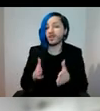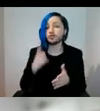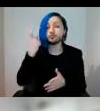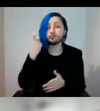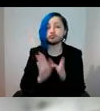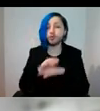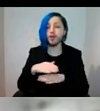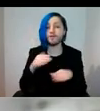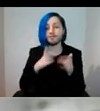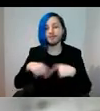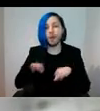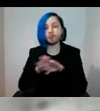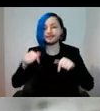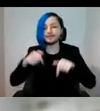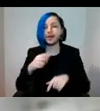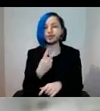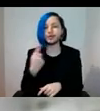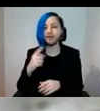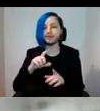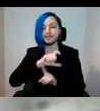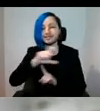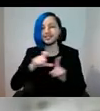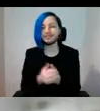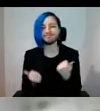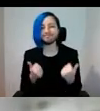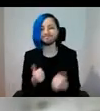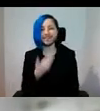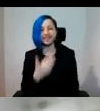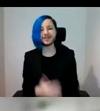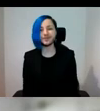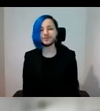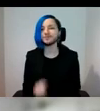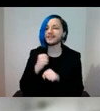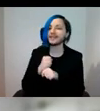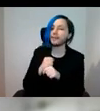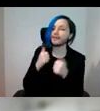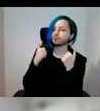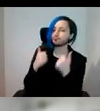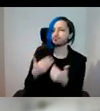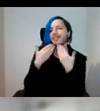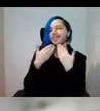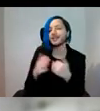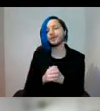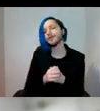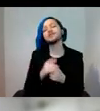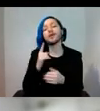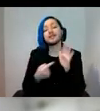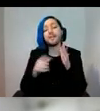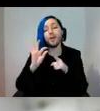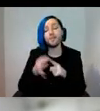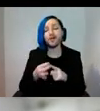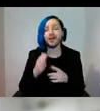Thank you. Thank you. And that is a very important point. And in a way, it's frustrating that we haven't had